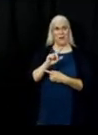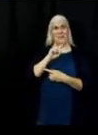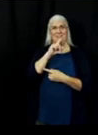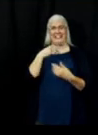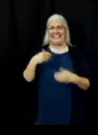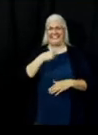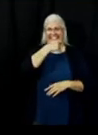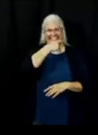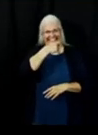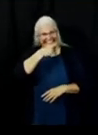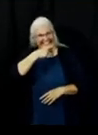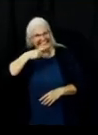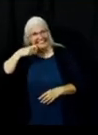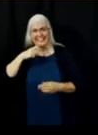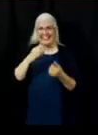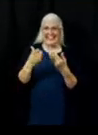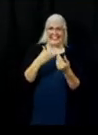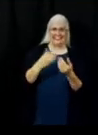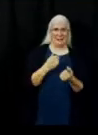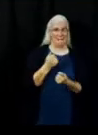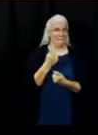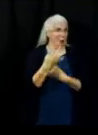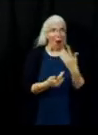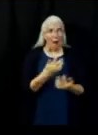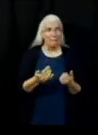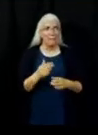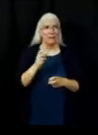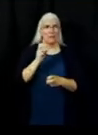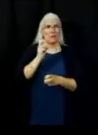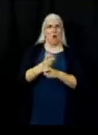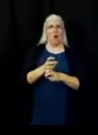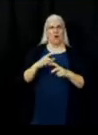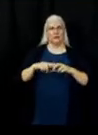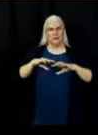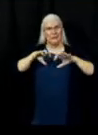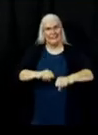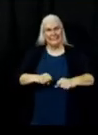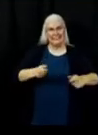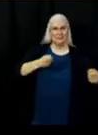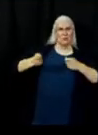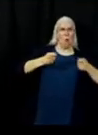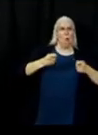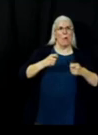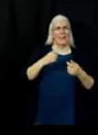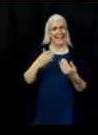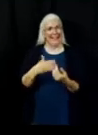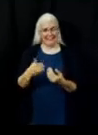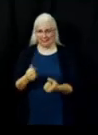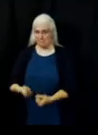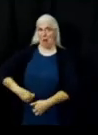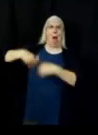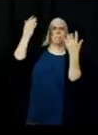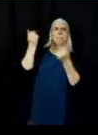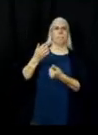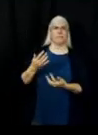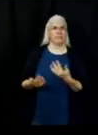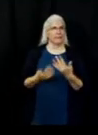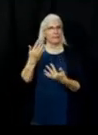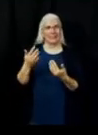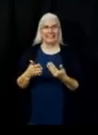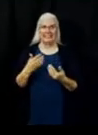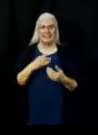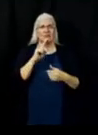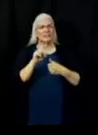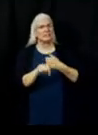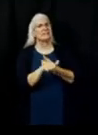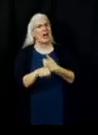and when they're dry, they're much harder to contain. They easily ignite on fire, obviously. It's high fire danger. They're harder to control